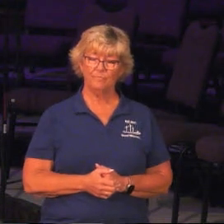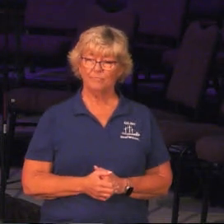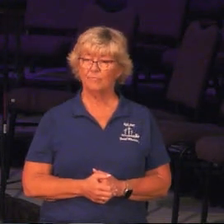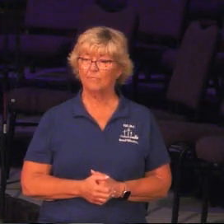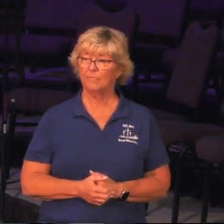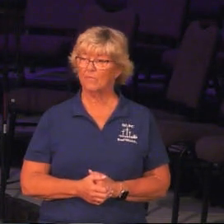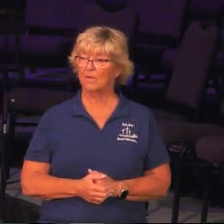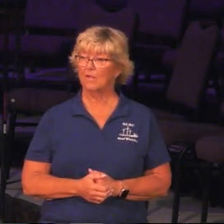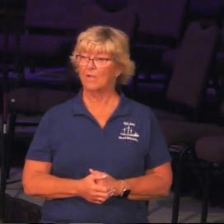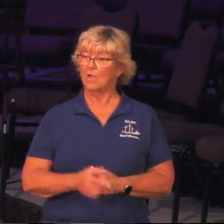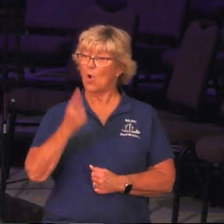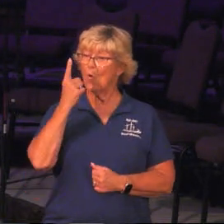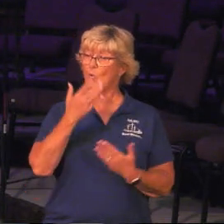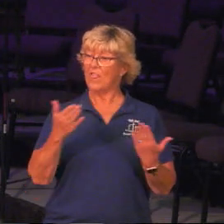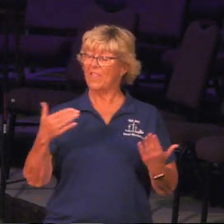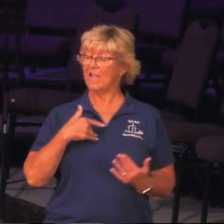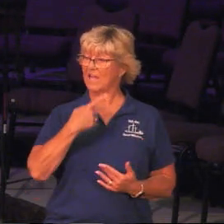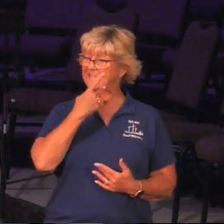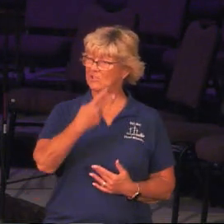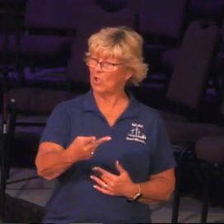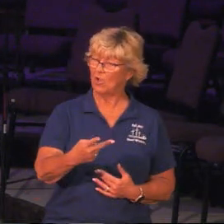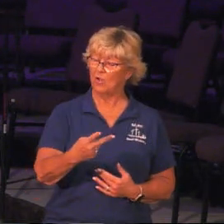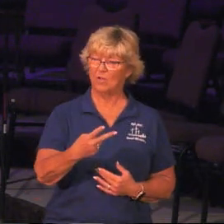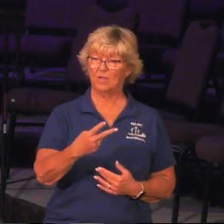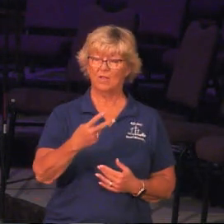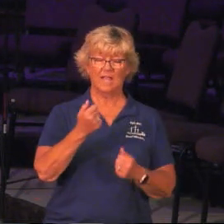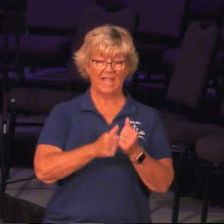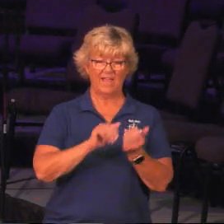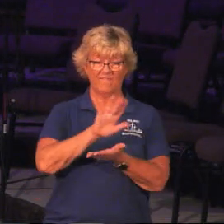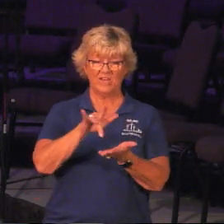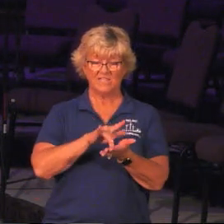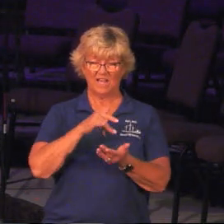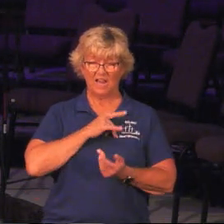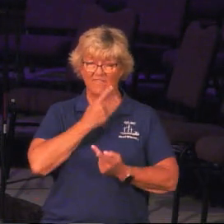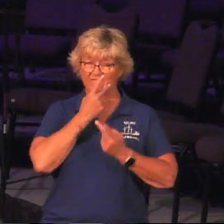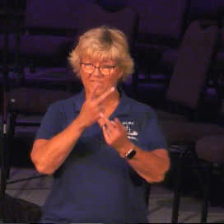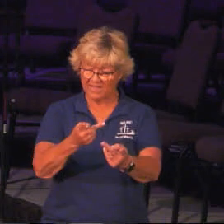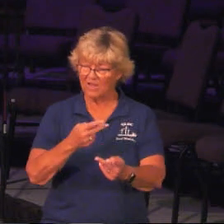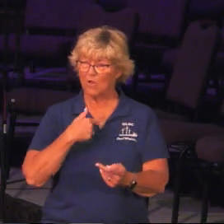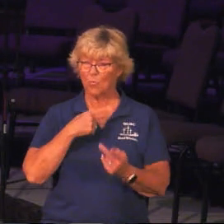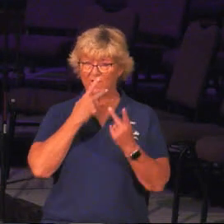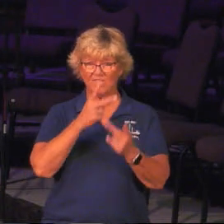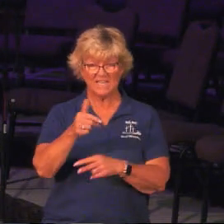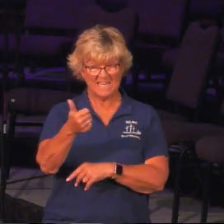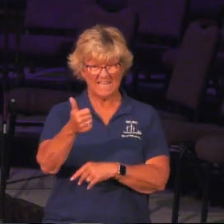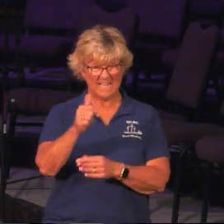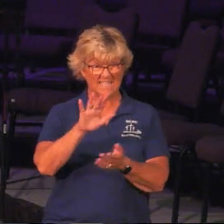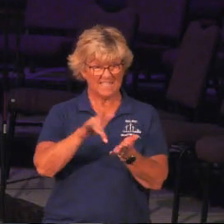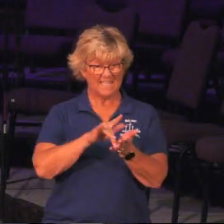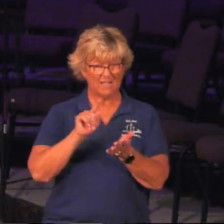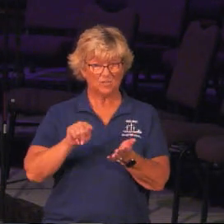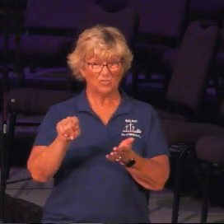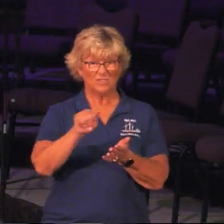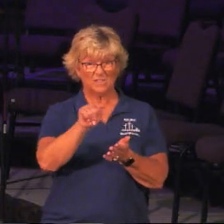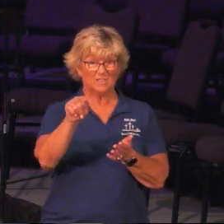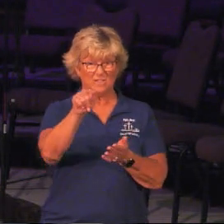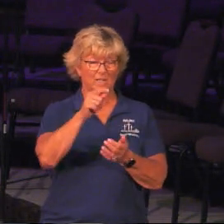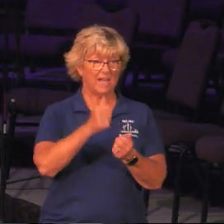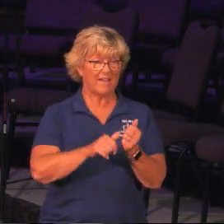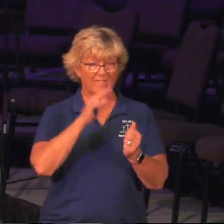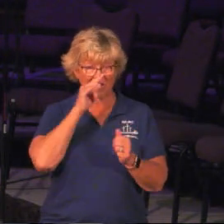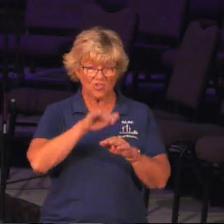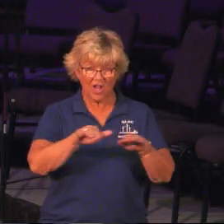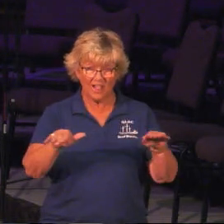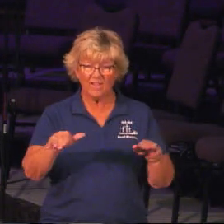The one thing that I saw in every center that I visited, and we visited 10, the one thing I saw in every center and every child